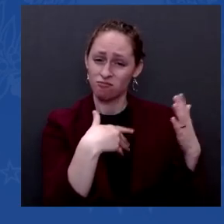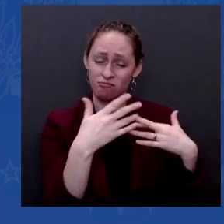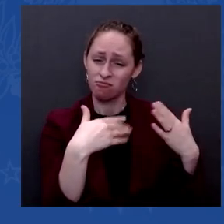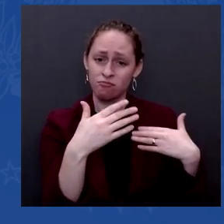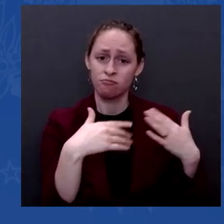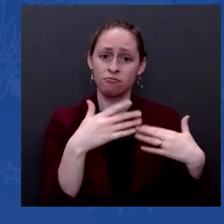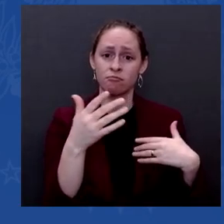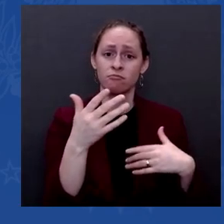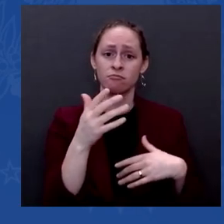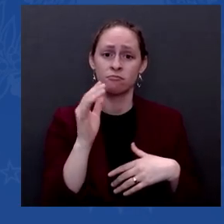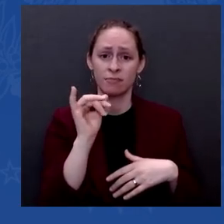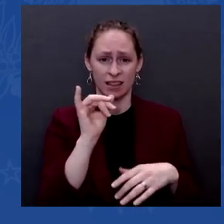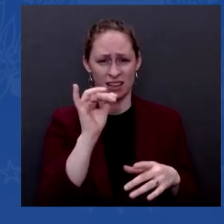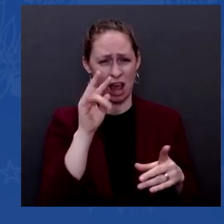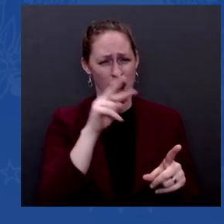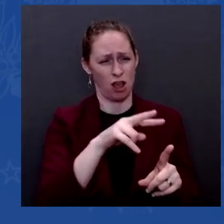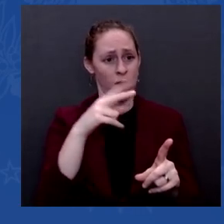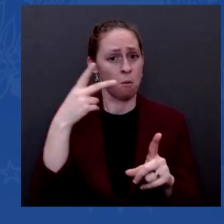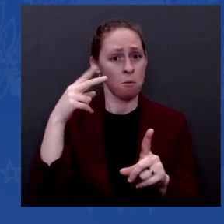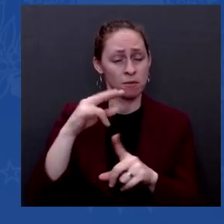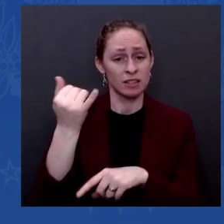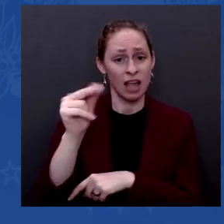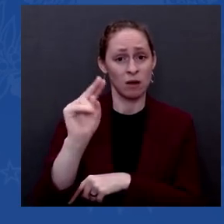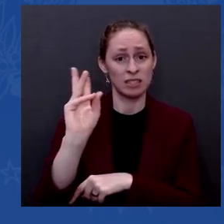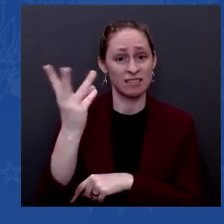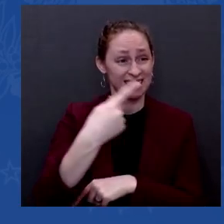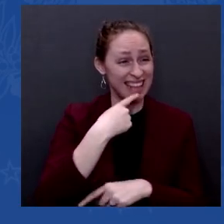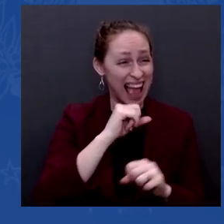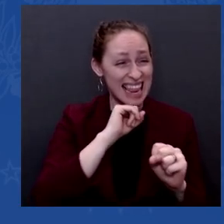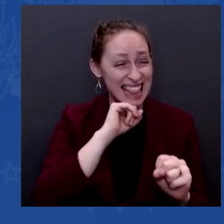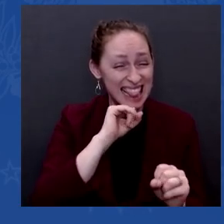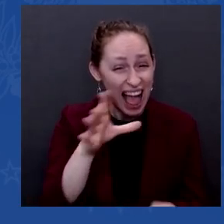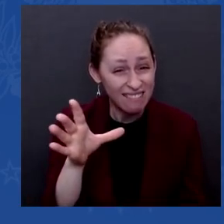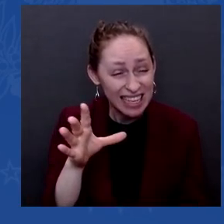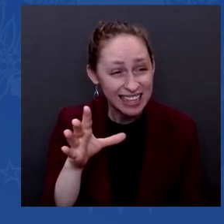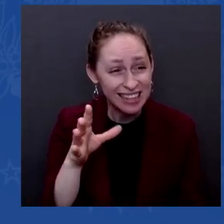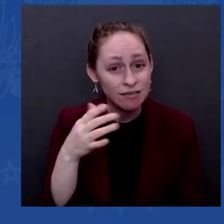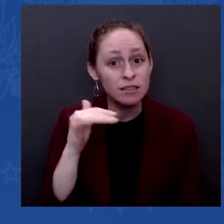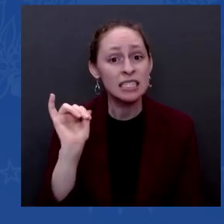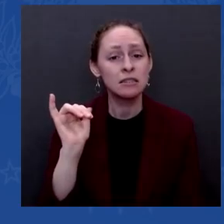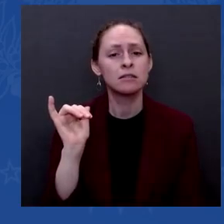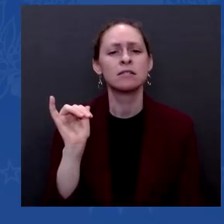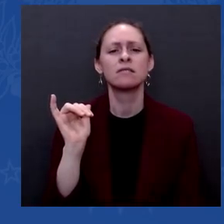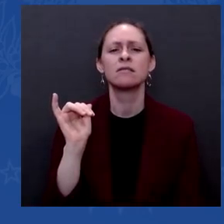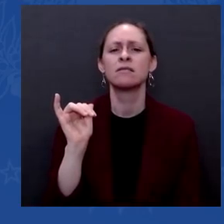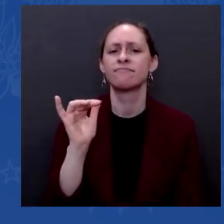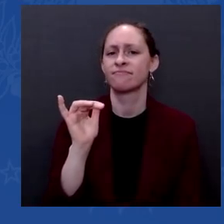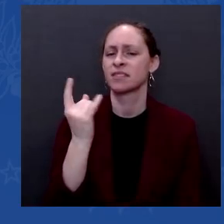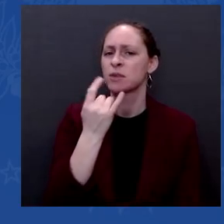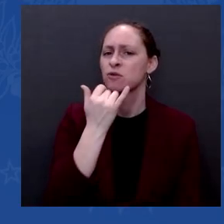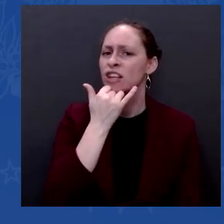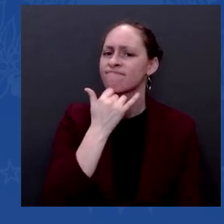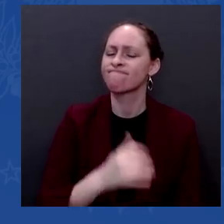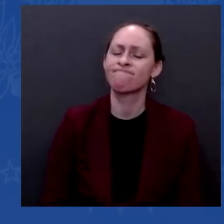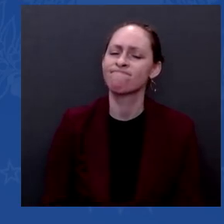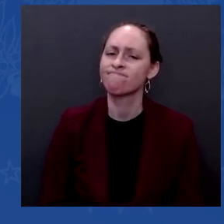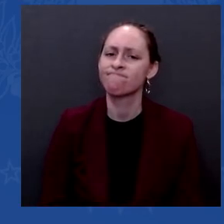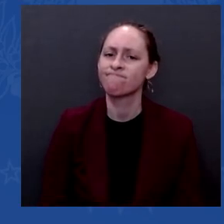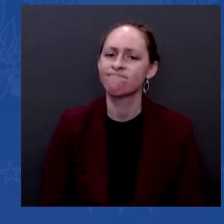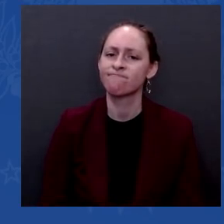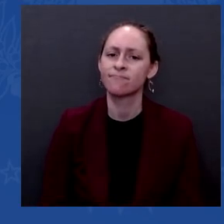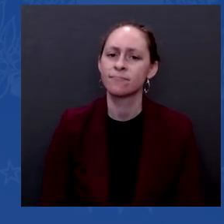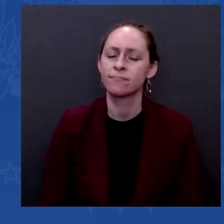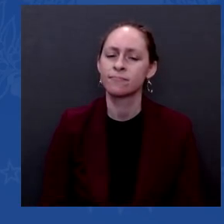President. Um — By the way, it's a quarter of guys, so I'm going to do this — just — if you may ask me easy questions, I'll give you quick answers.